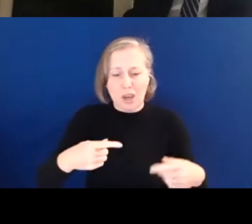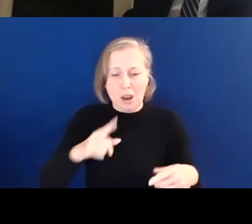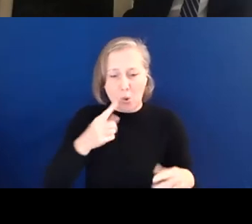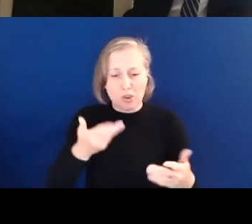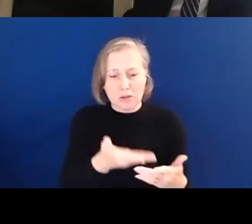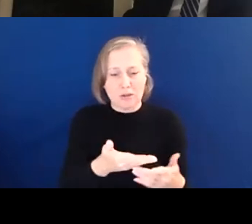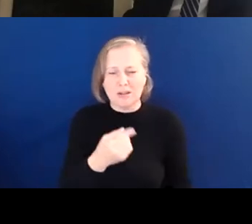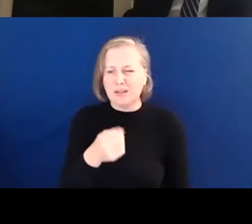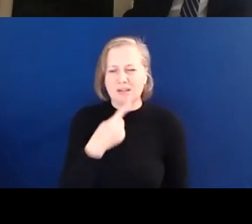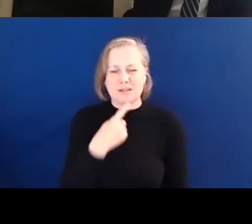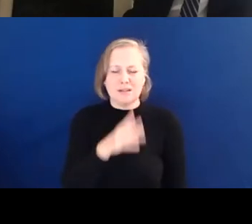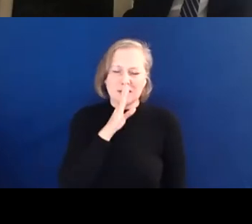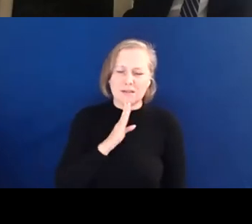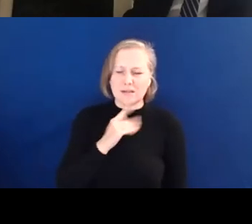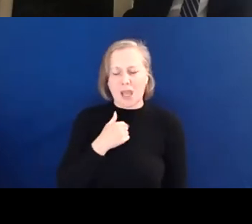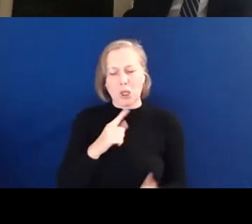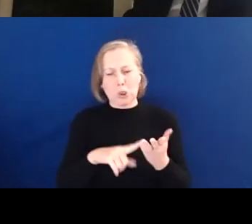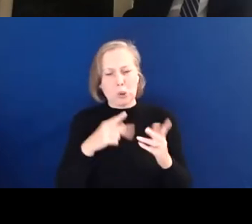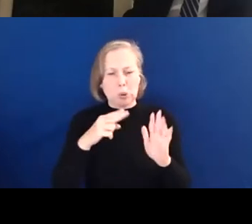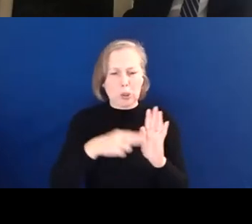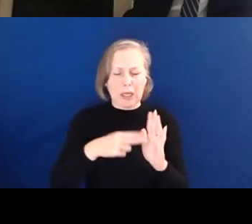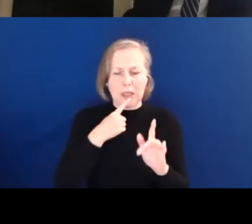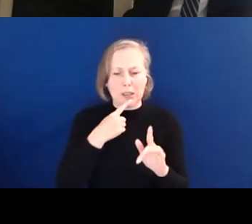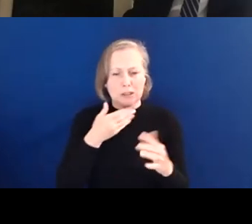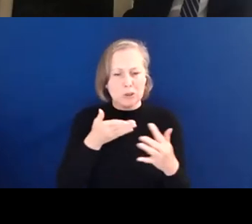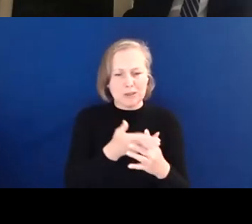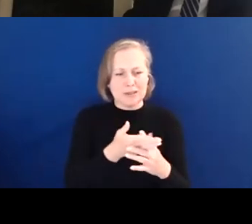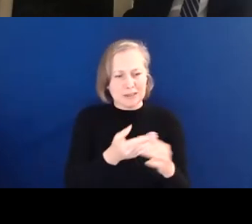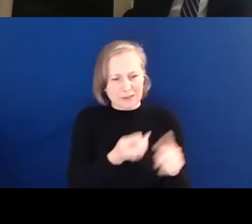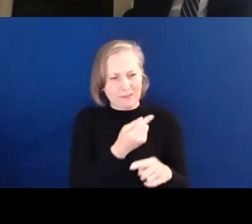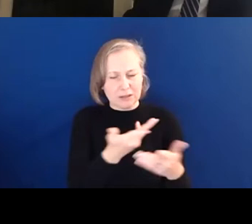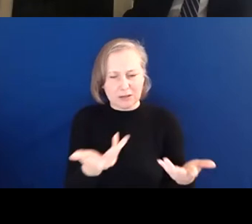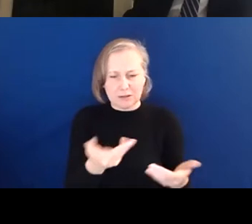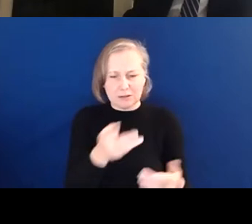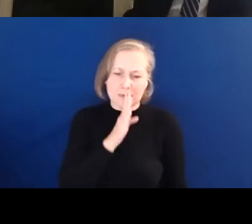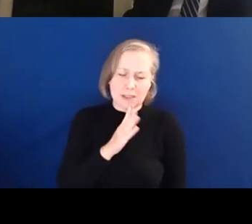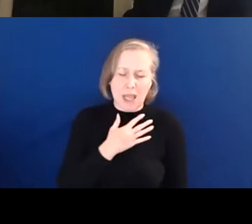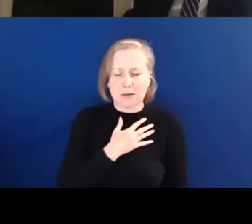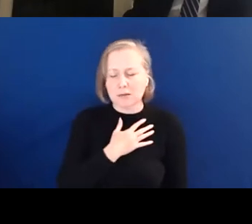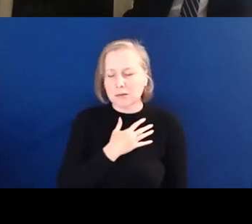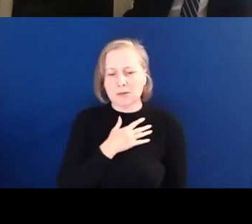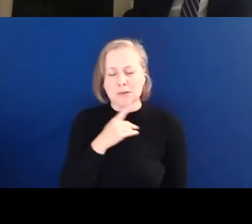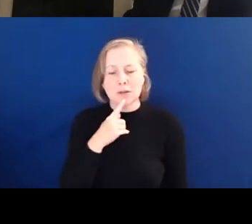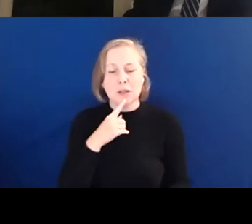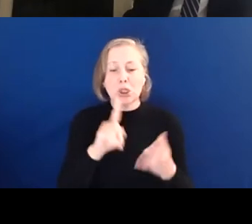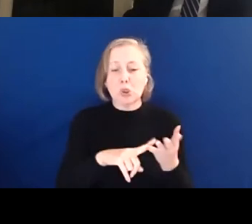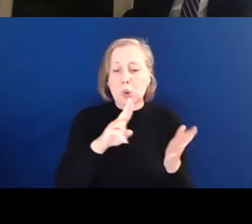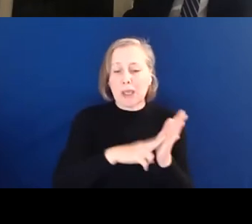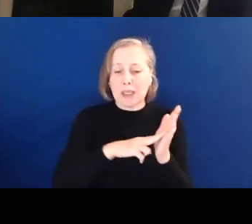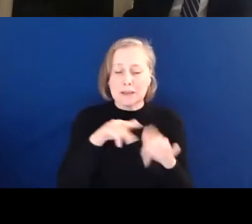tweets that it was sad that the UN does not provide accessibility to its events. And UK Secretary of State